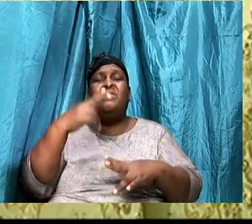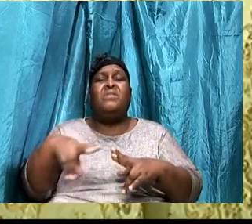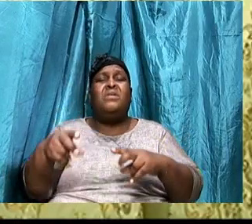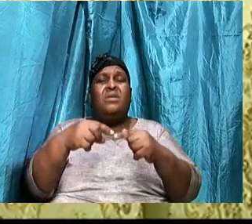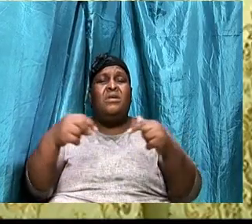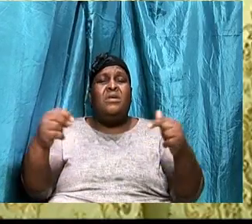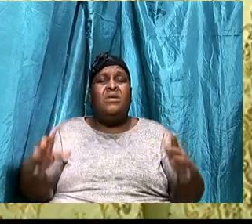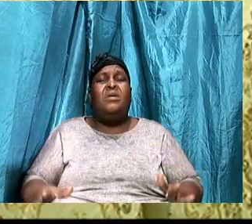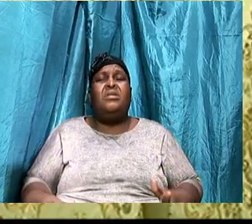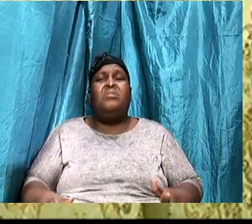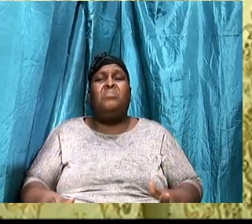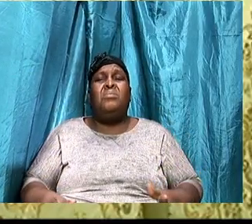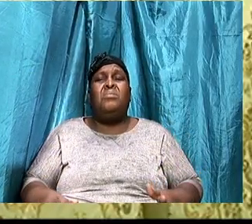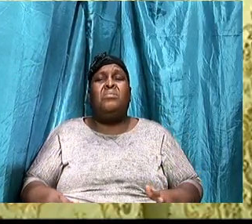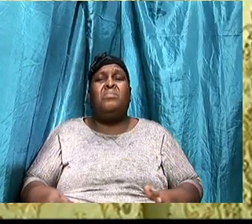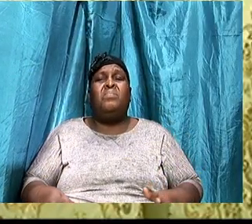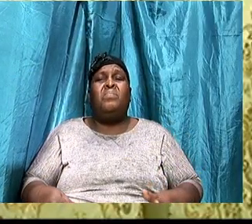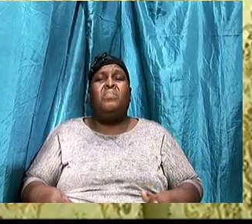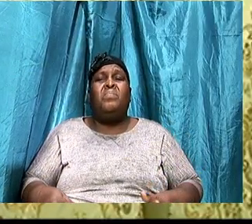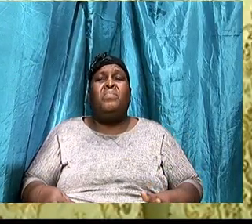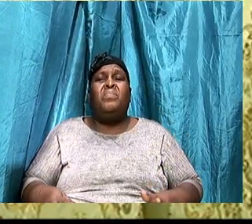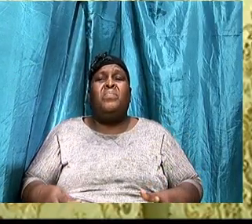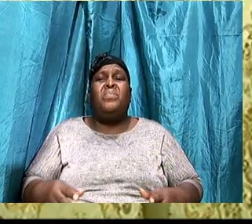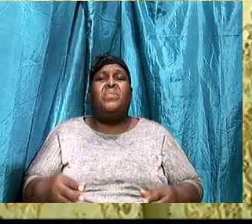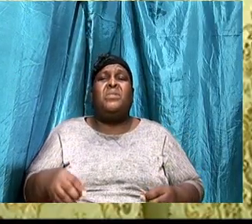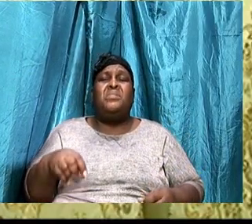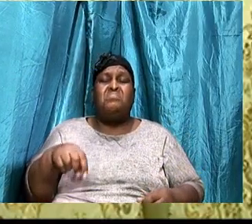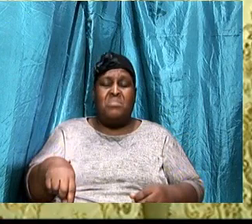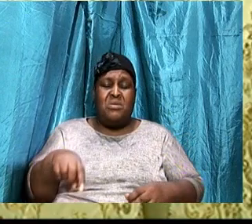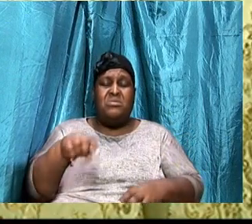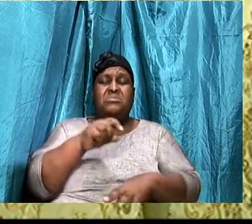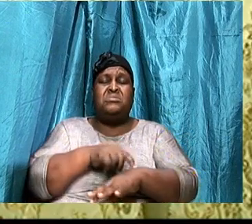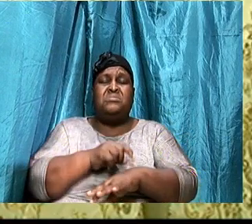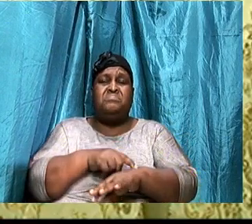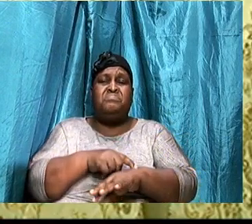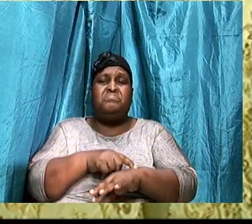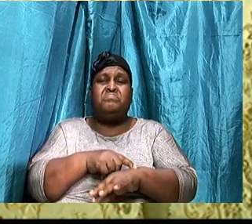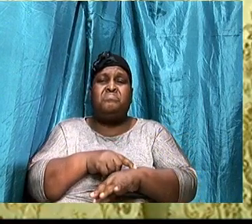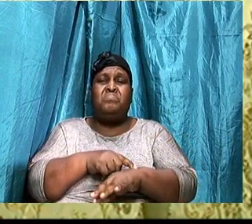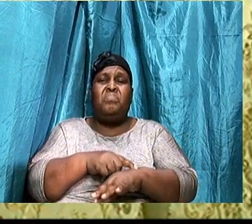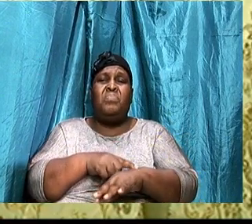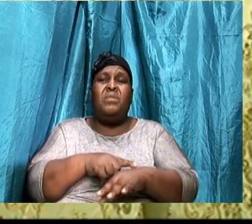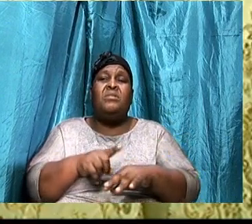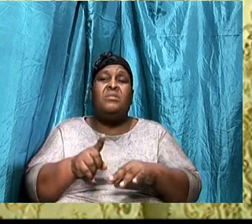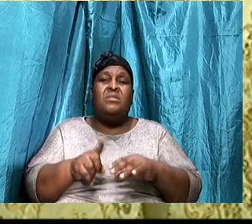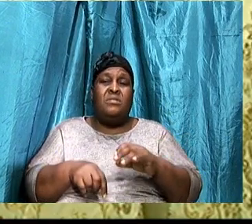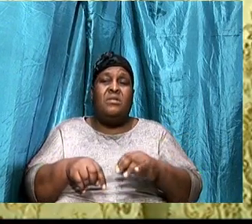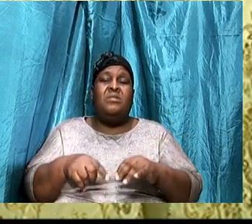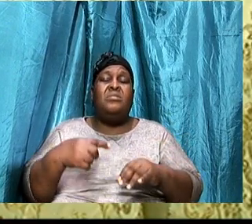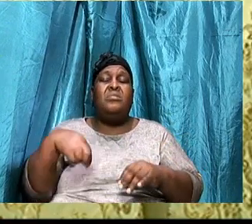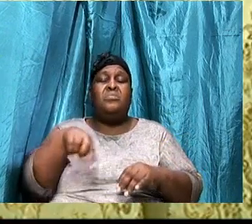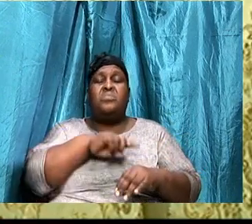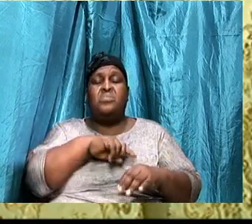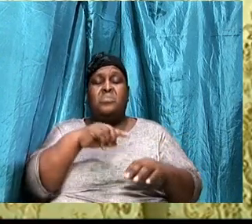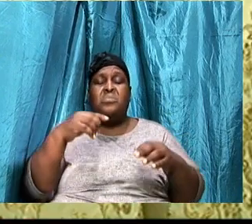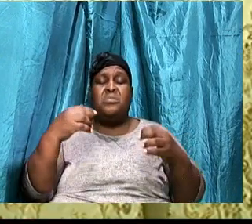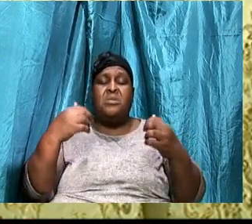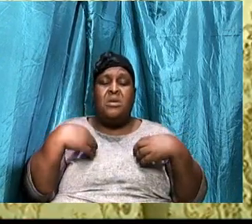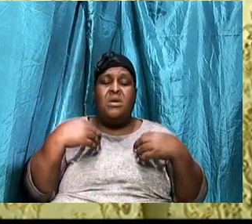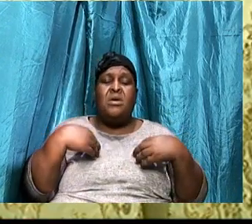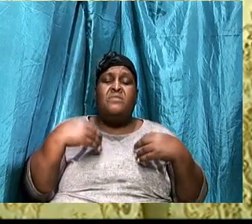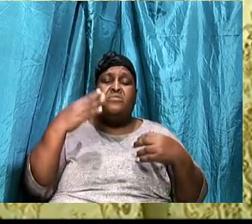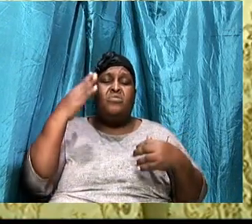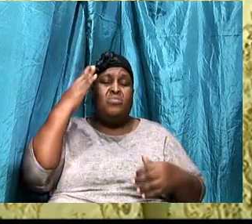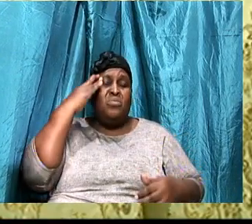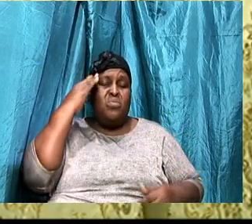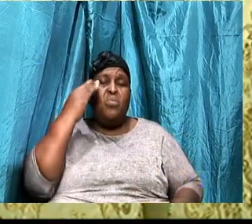And if we are going to overcome the enemy in this time, then we have got to know who we are. A